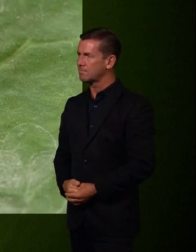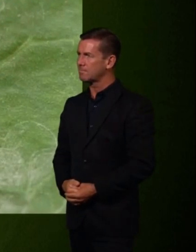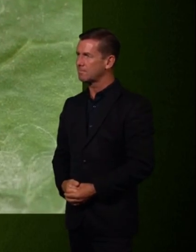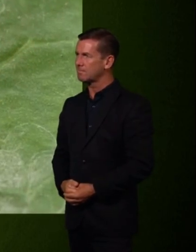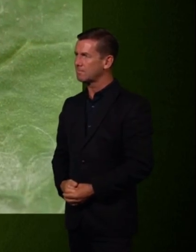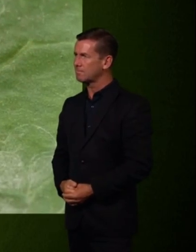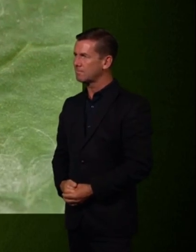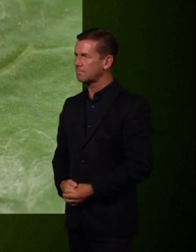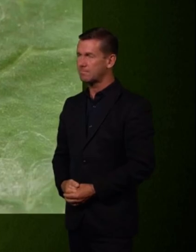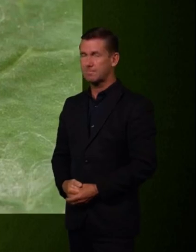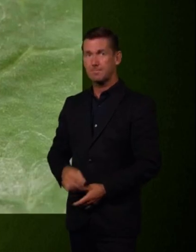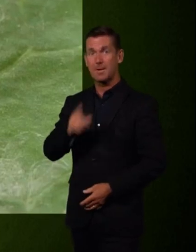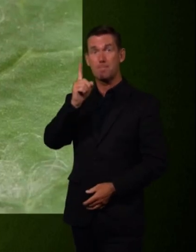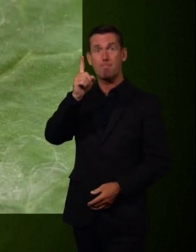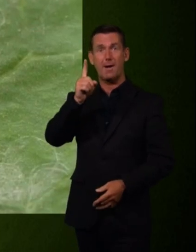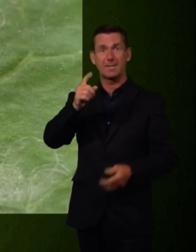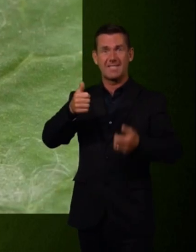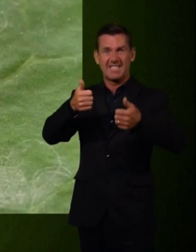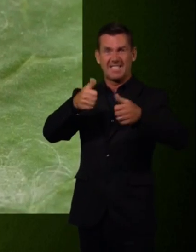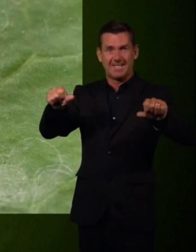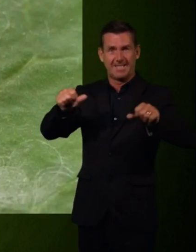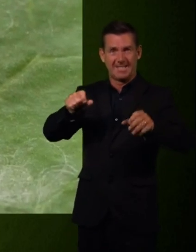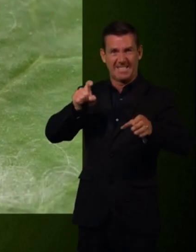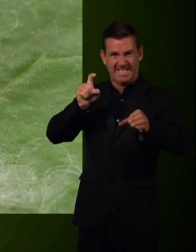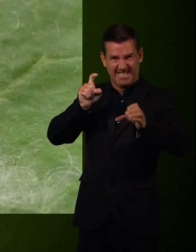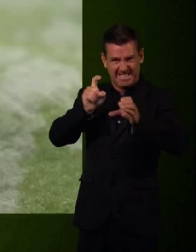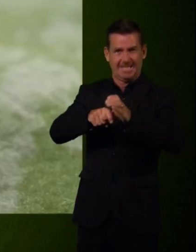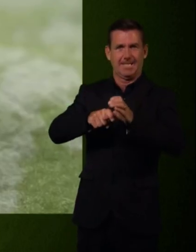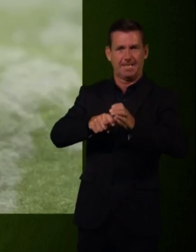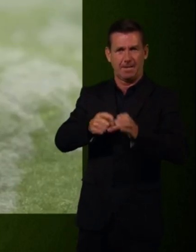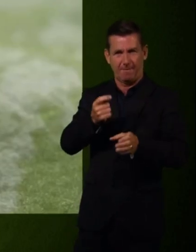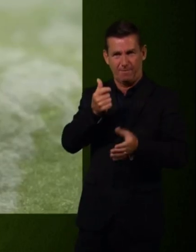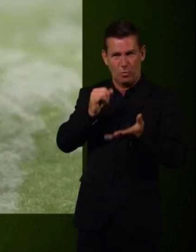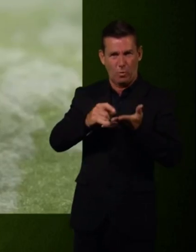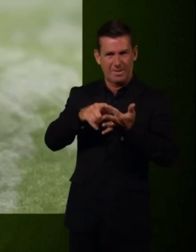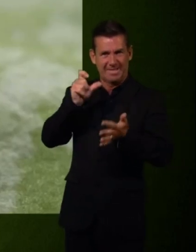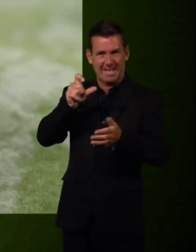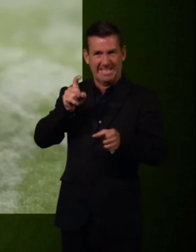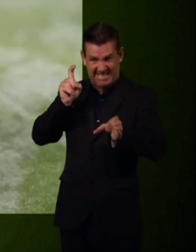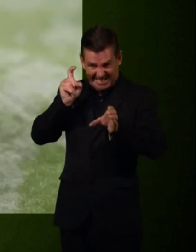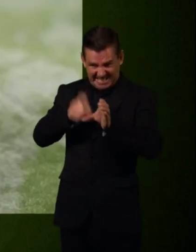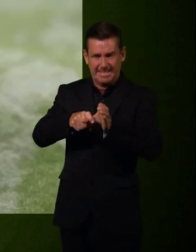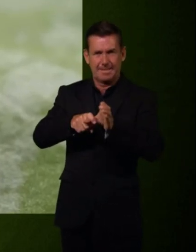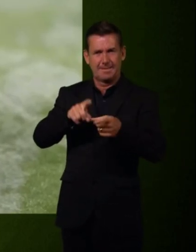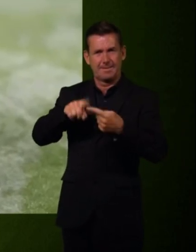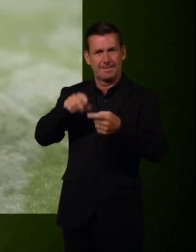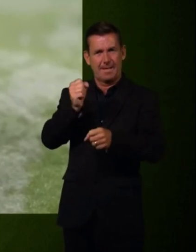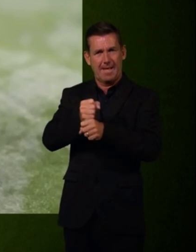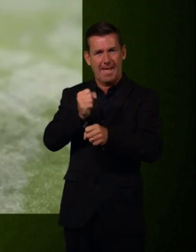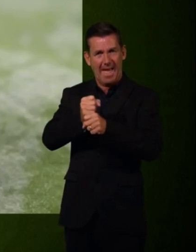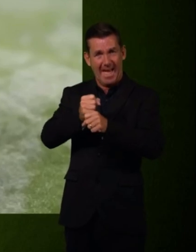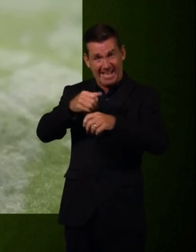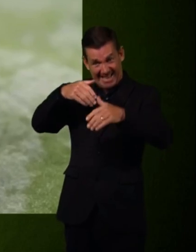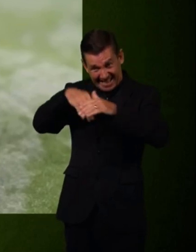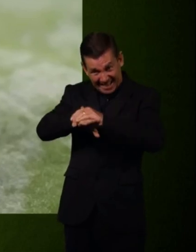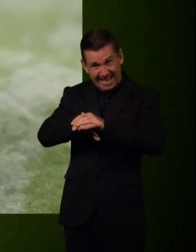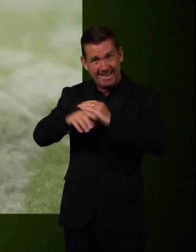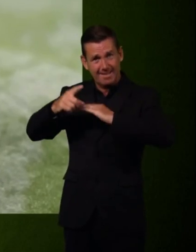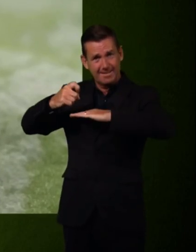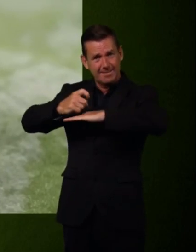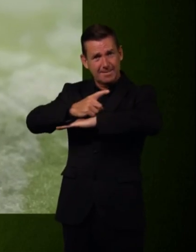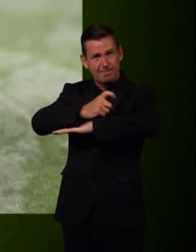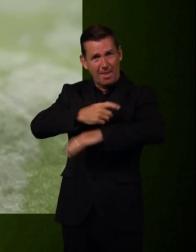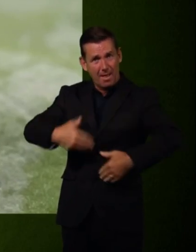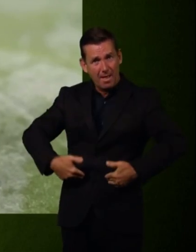But finally, she gets a few uninterrupted seconds to lay her eggs directly into the caterpillar's